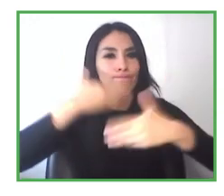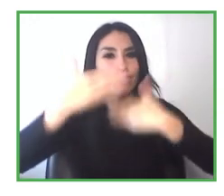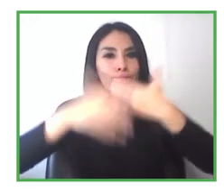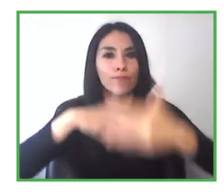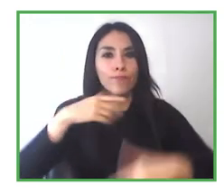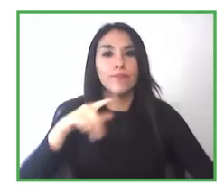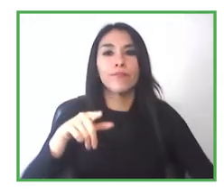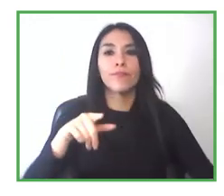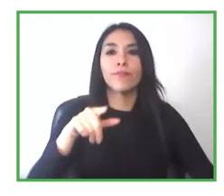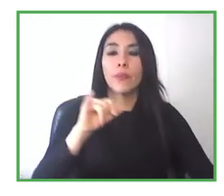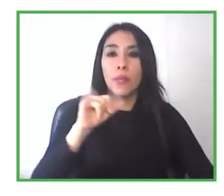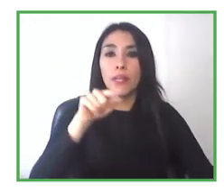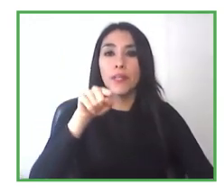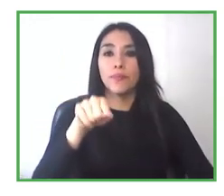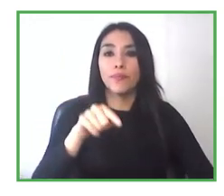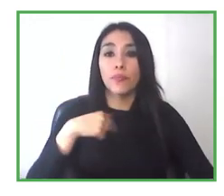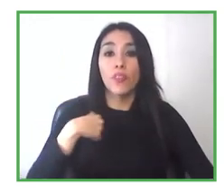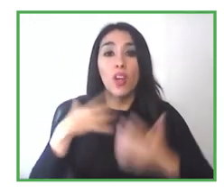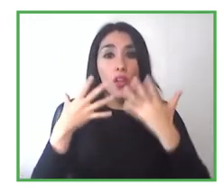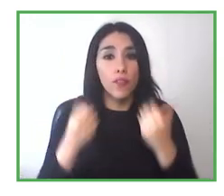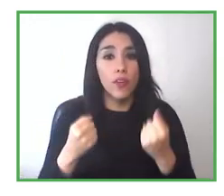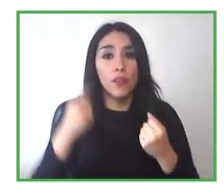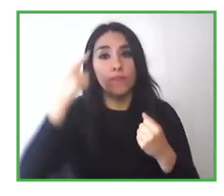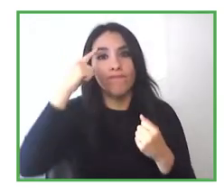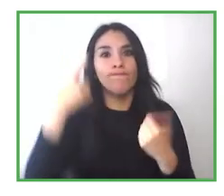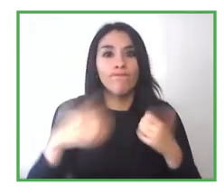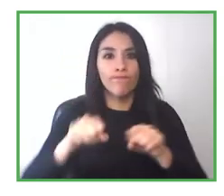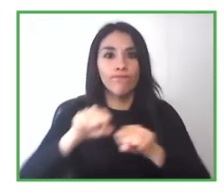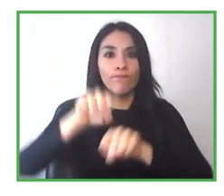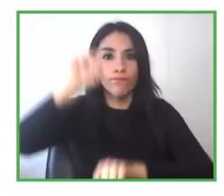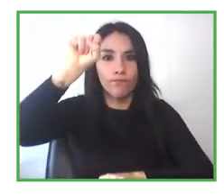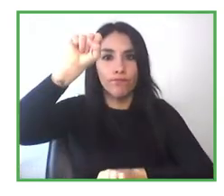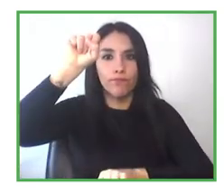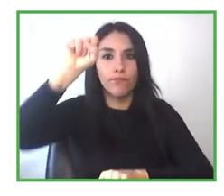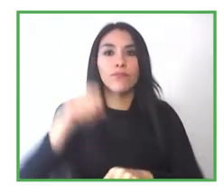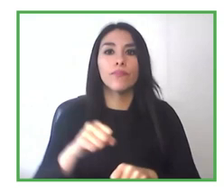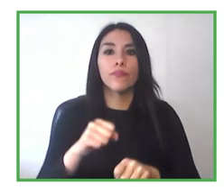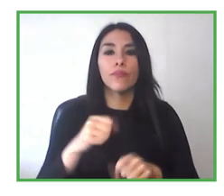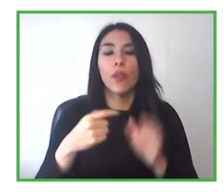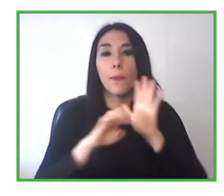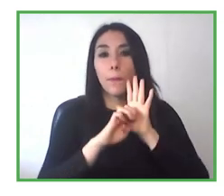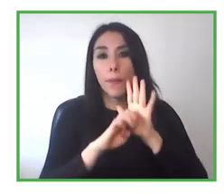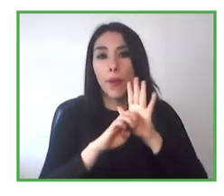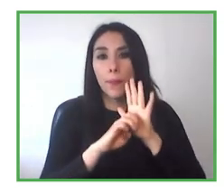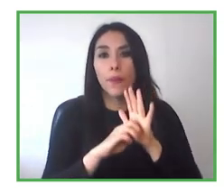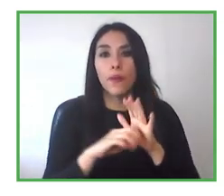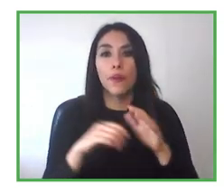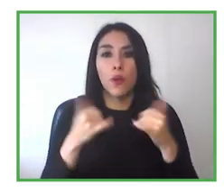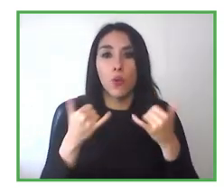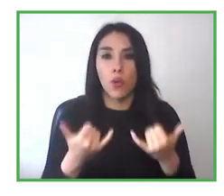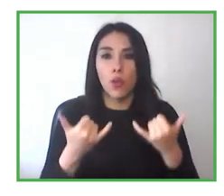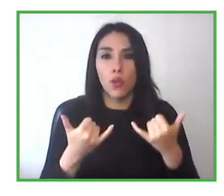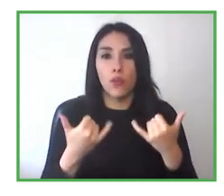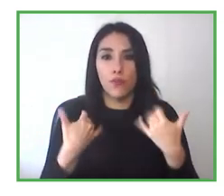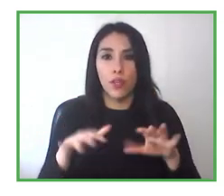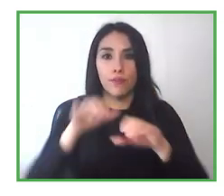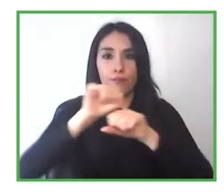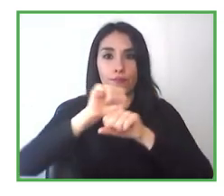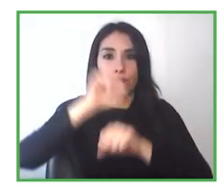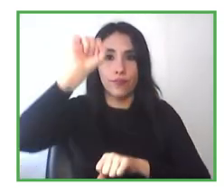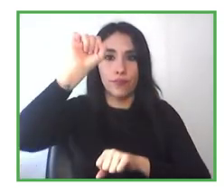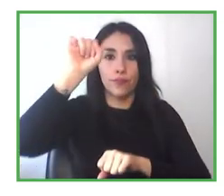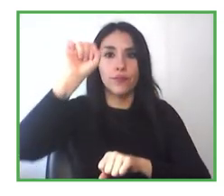have today the certification for sign language. Because we do believe that these are relevant work, that's very relevant,